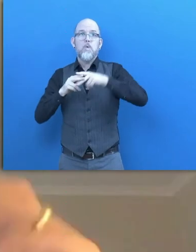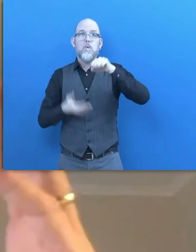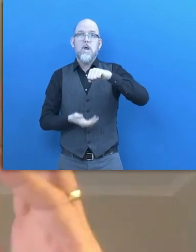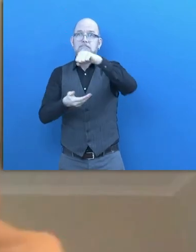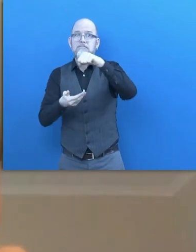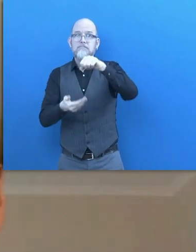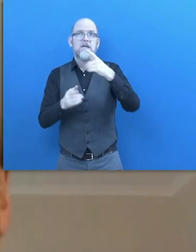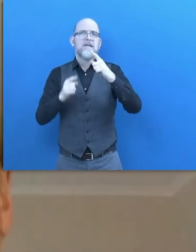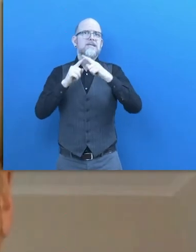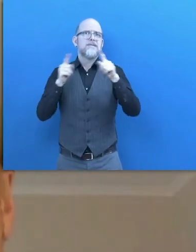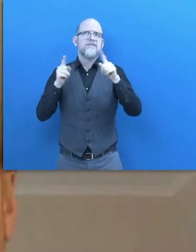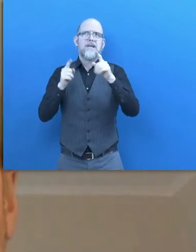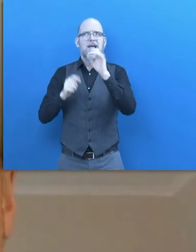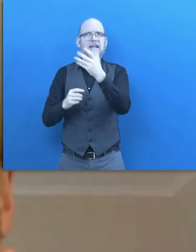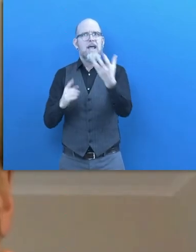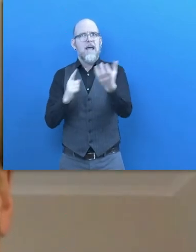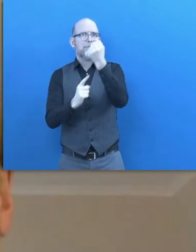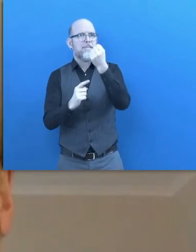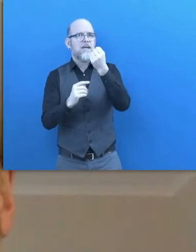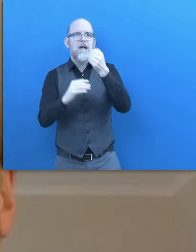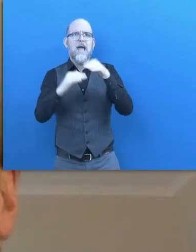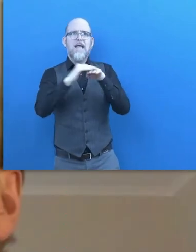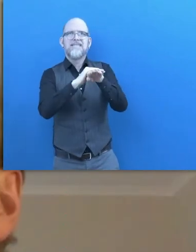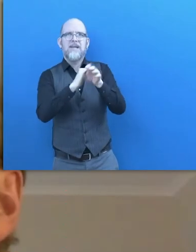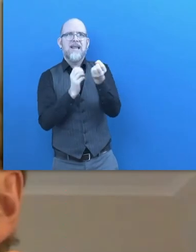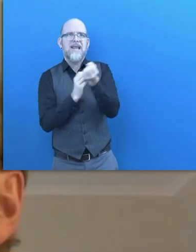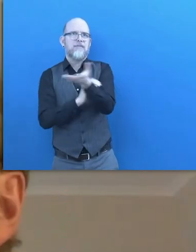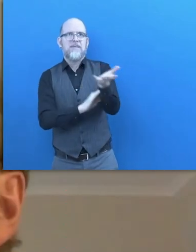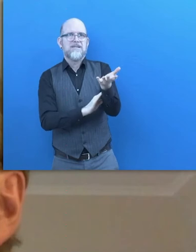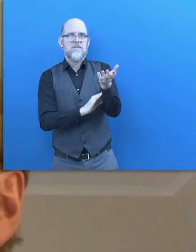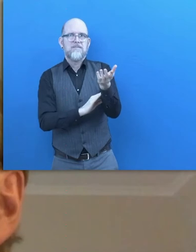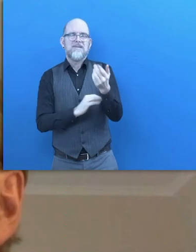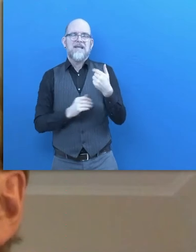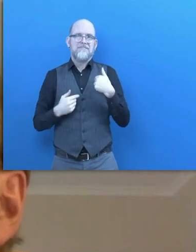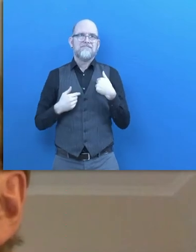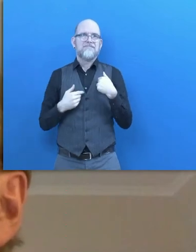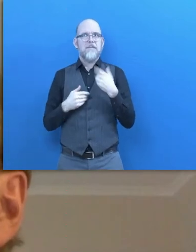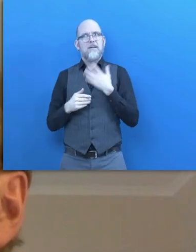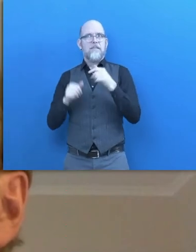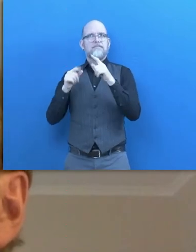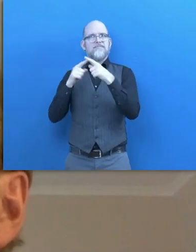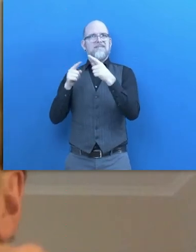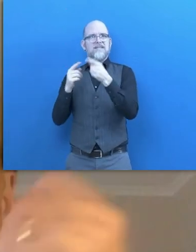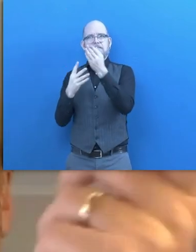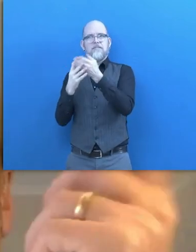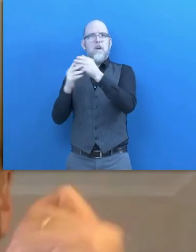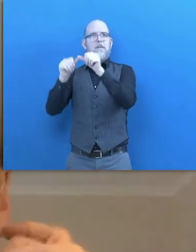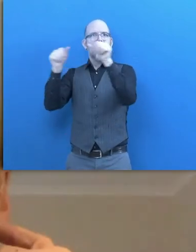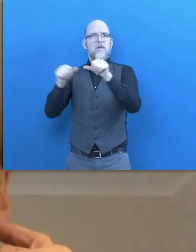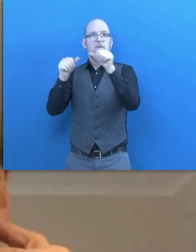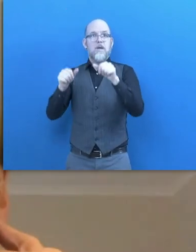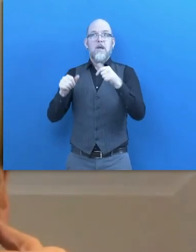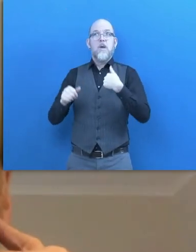So there will be different ways to distribute information. And we also want to create a lot of